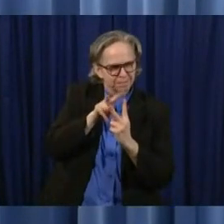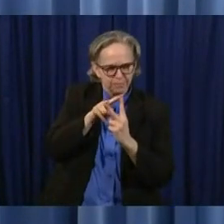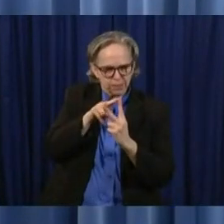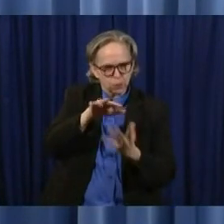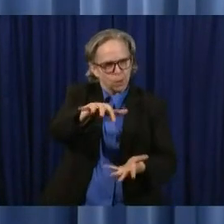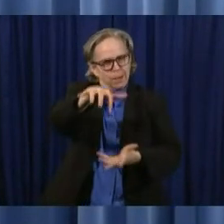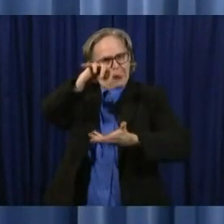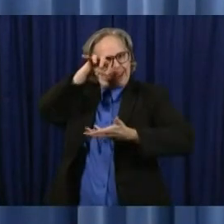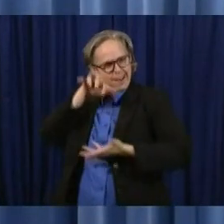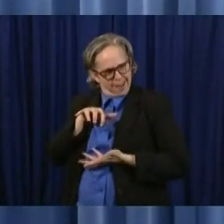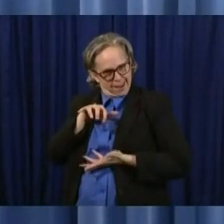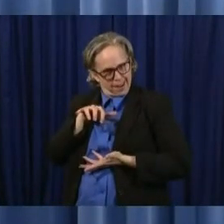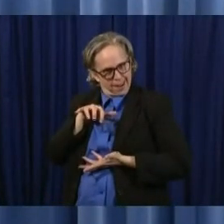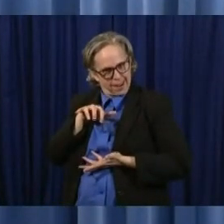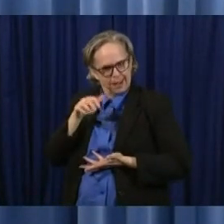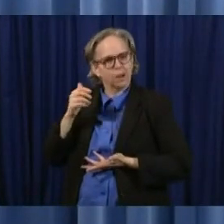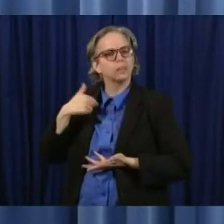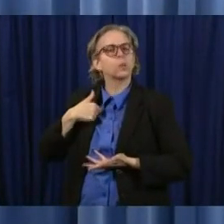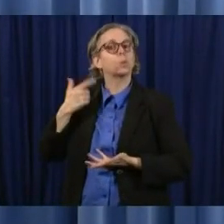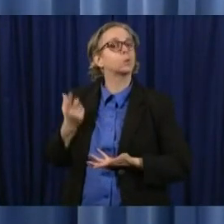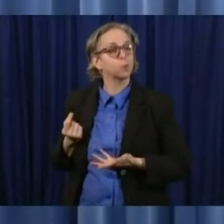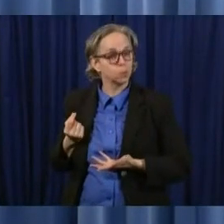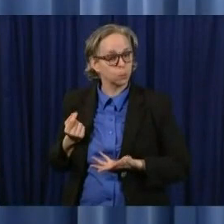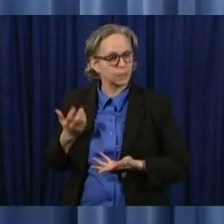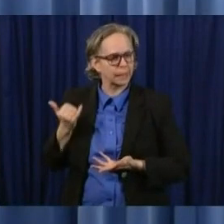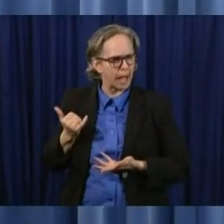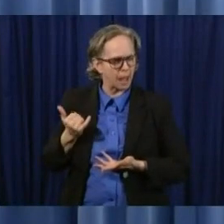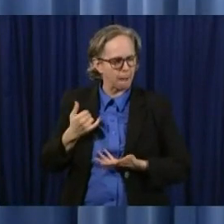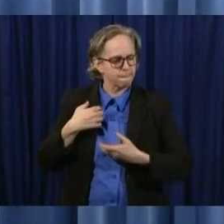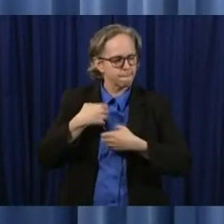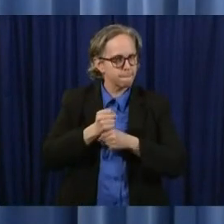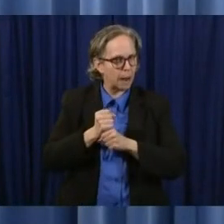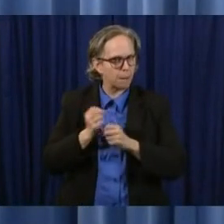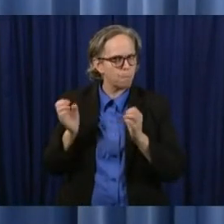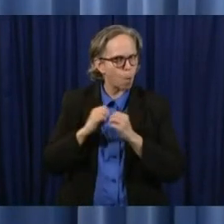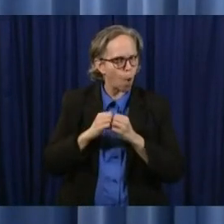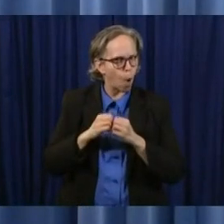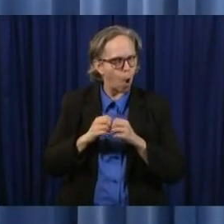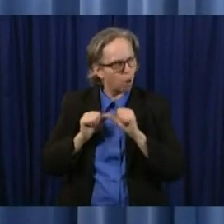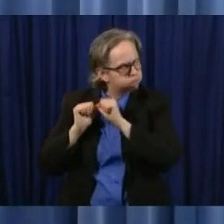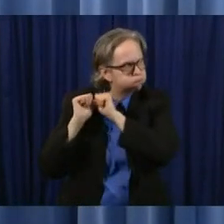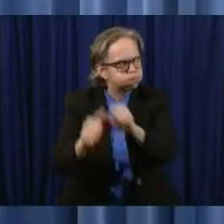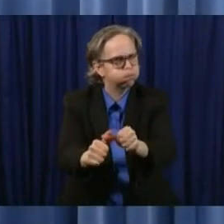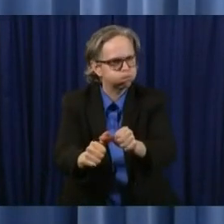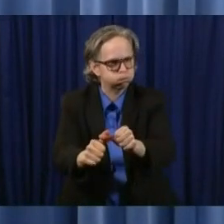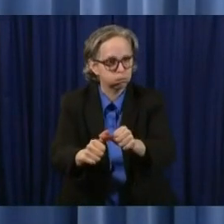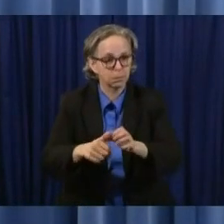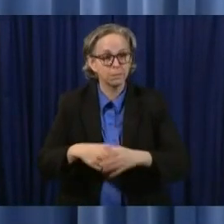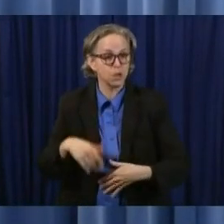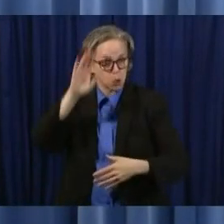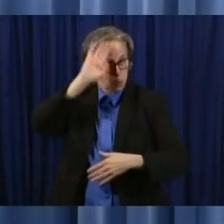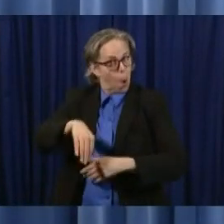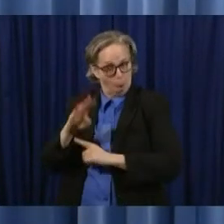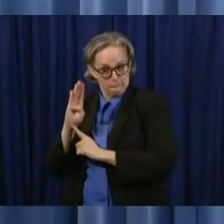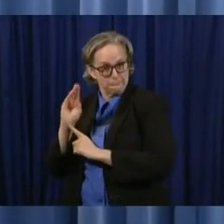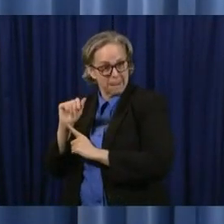as we have talked about before Battelle here in central Ohio is doing this right now